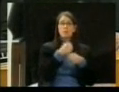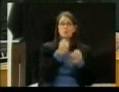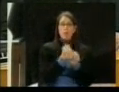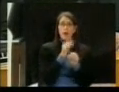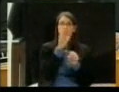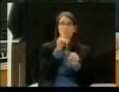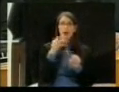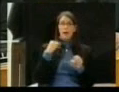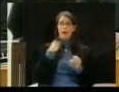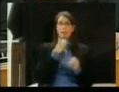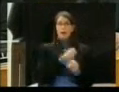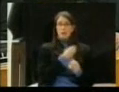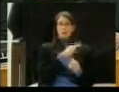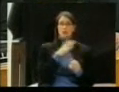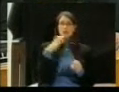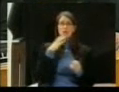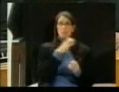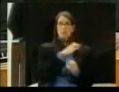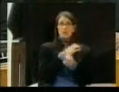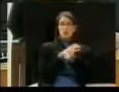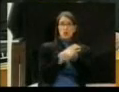And I feel like we've done that.